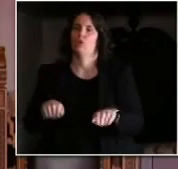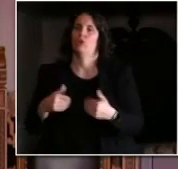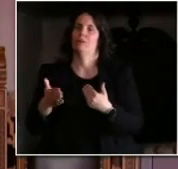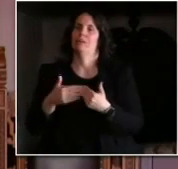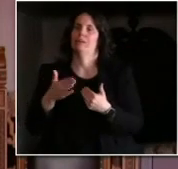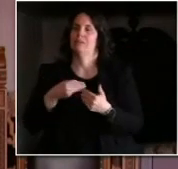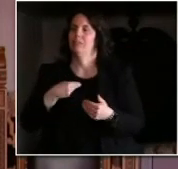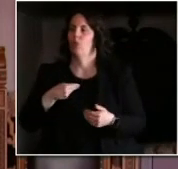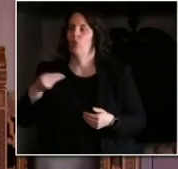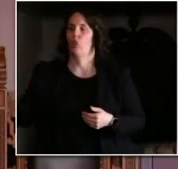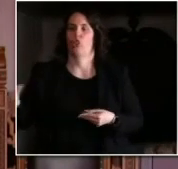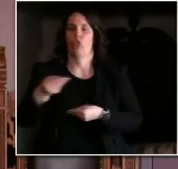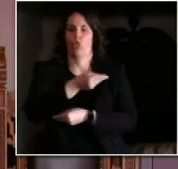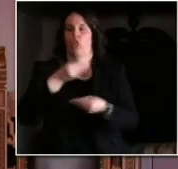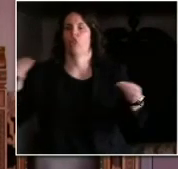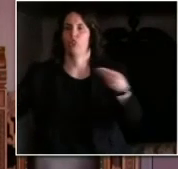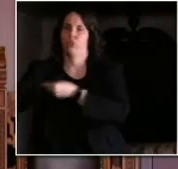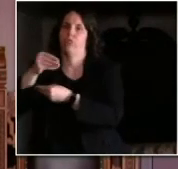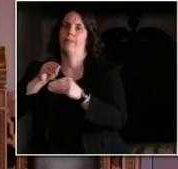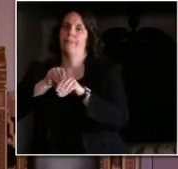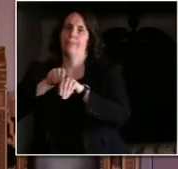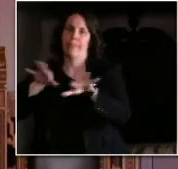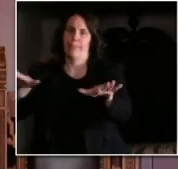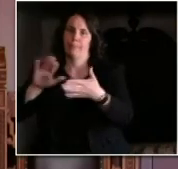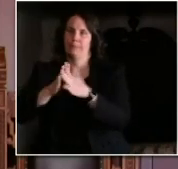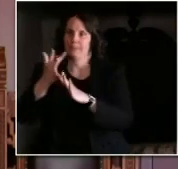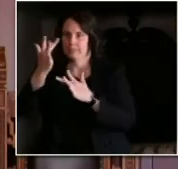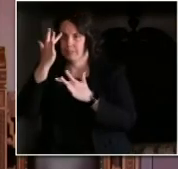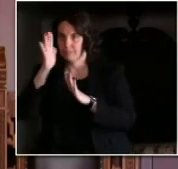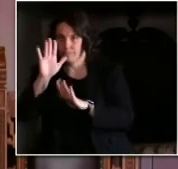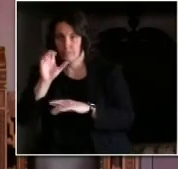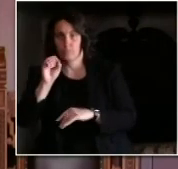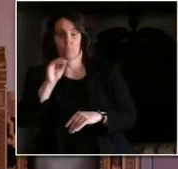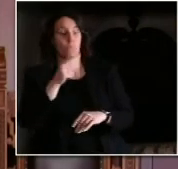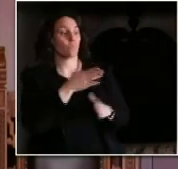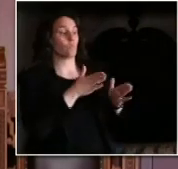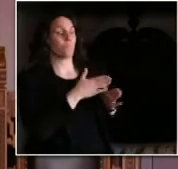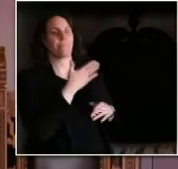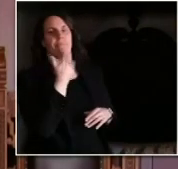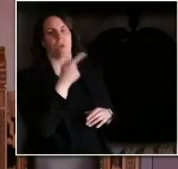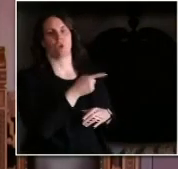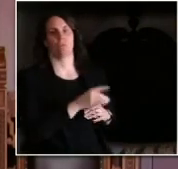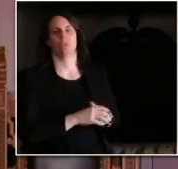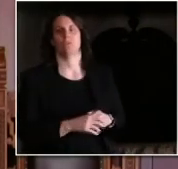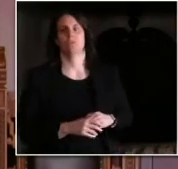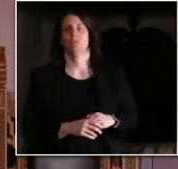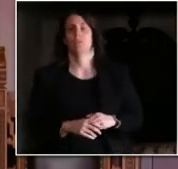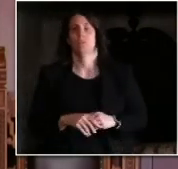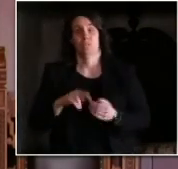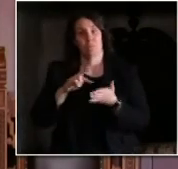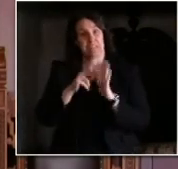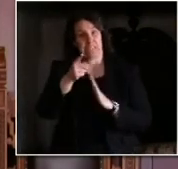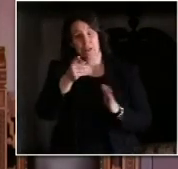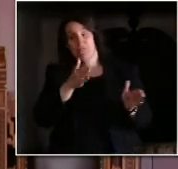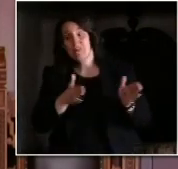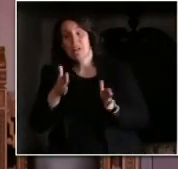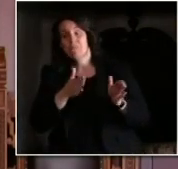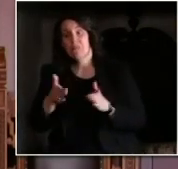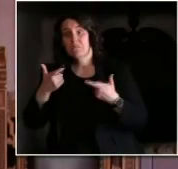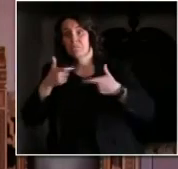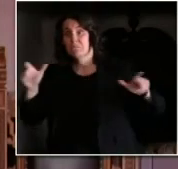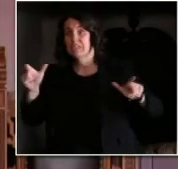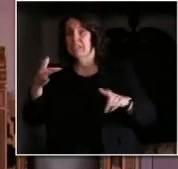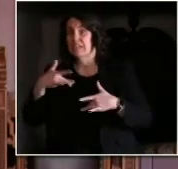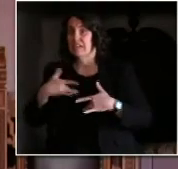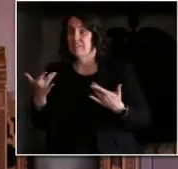large events happening anytime soon, I think, is probably not in